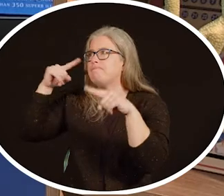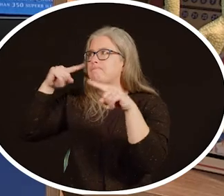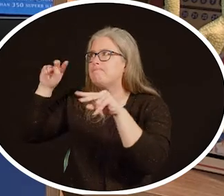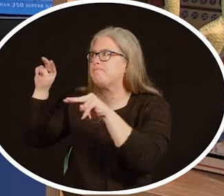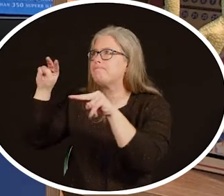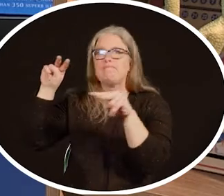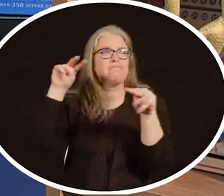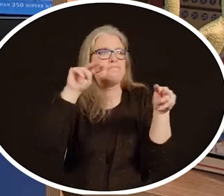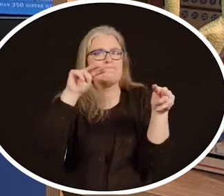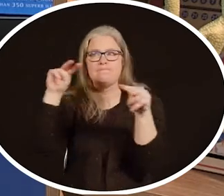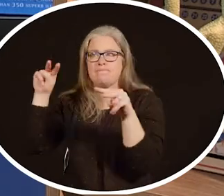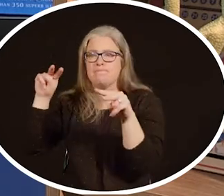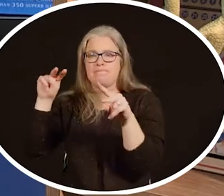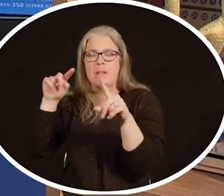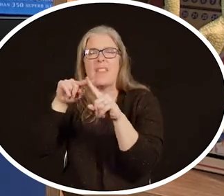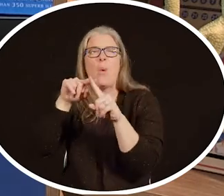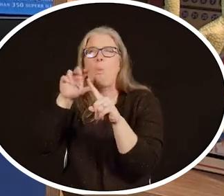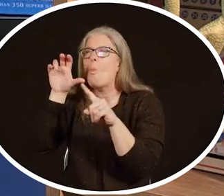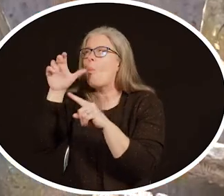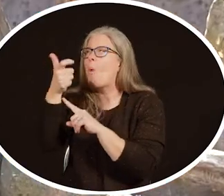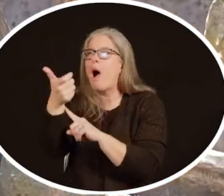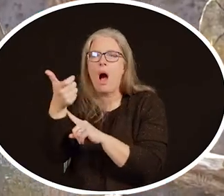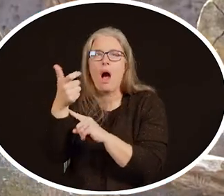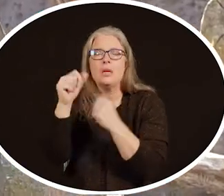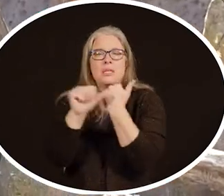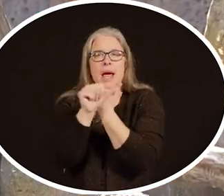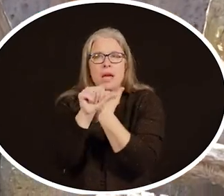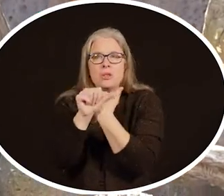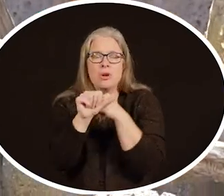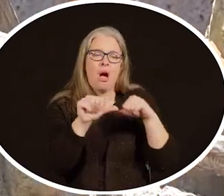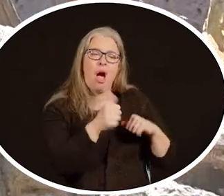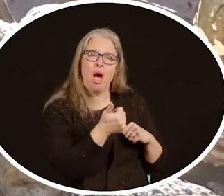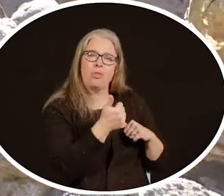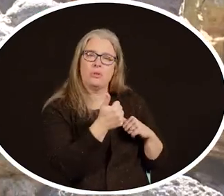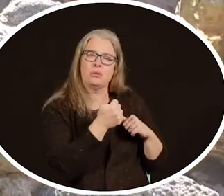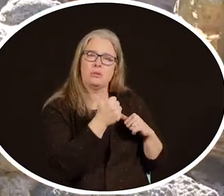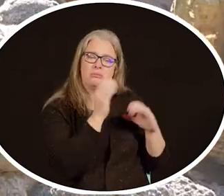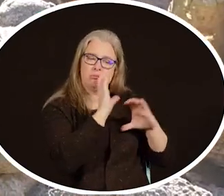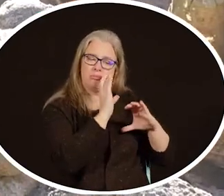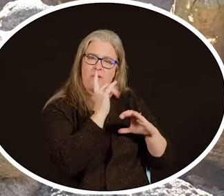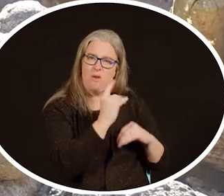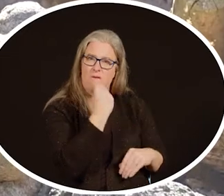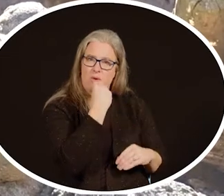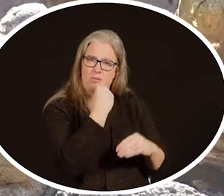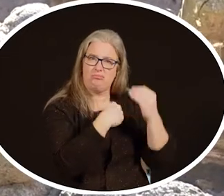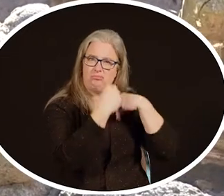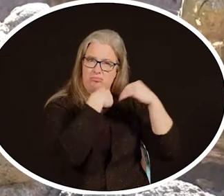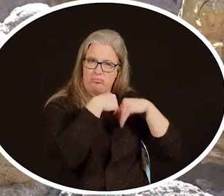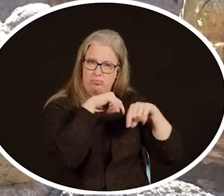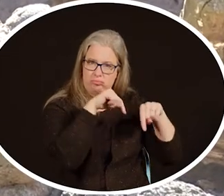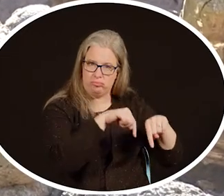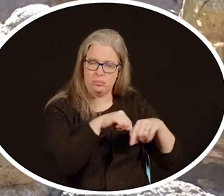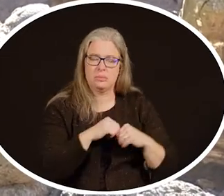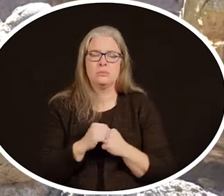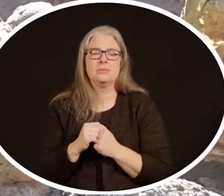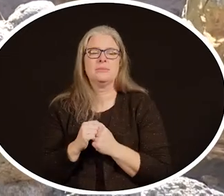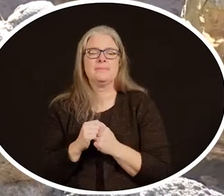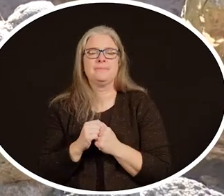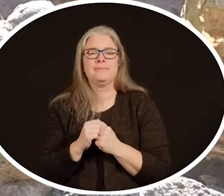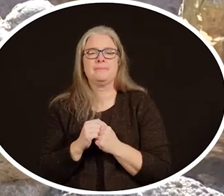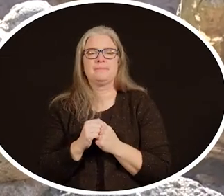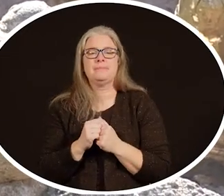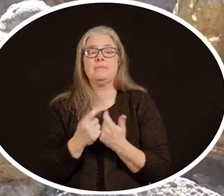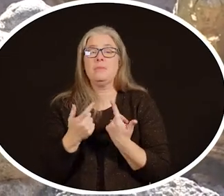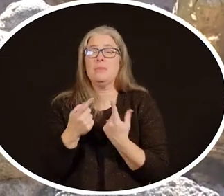lookouts. So they're going to watch for danger while the other meerkats are eating and looking for something to eat.